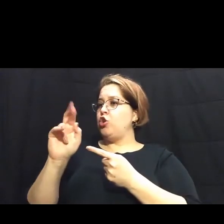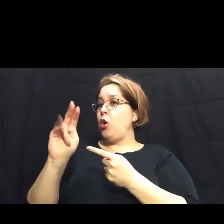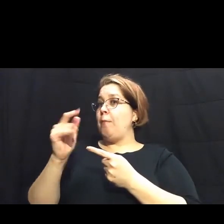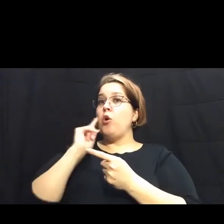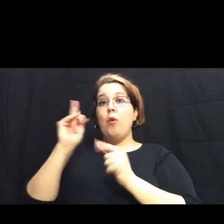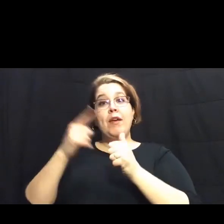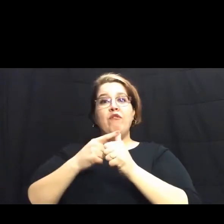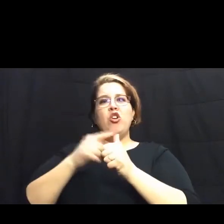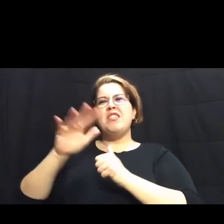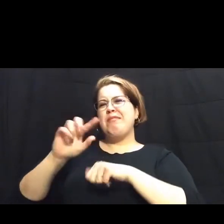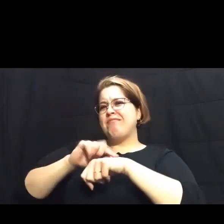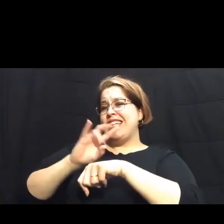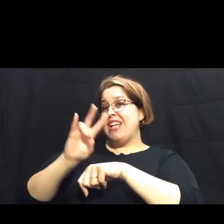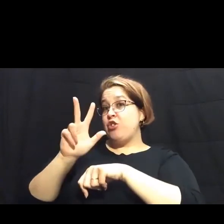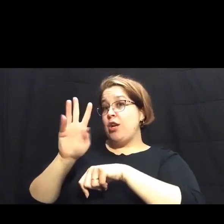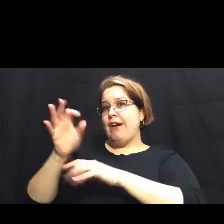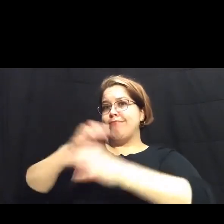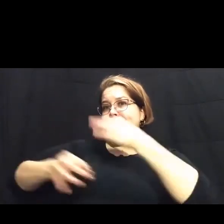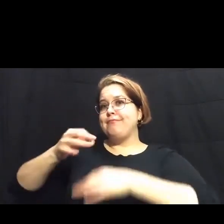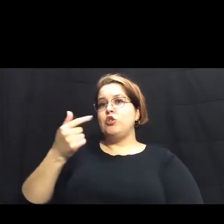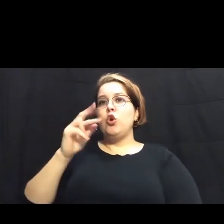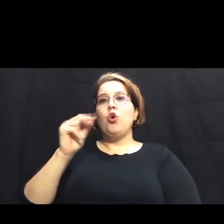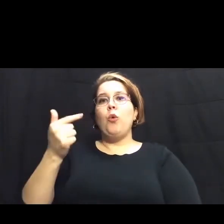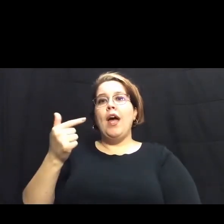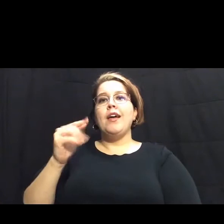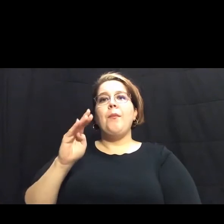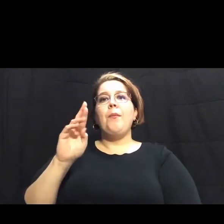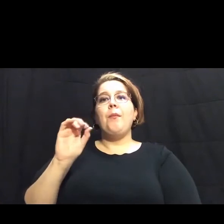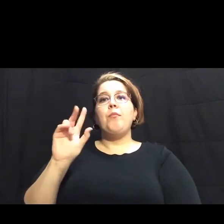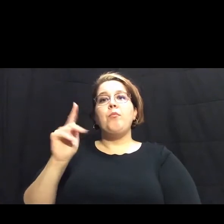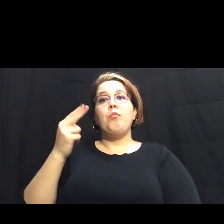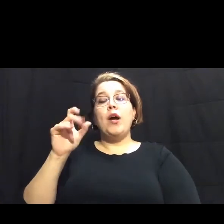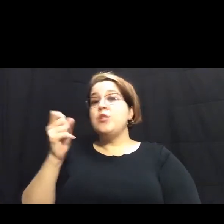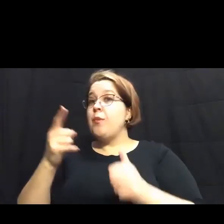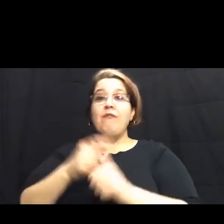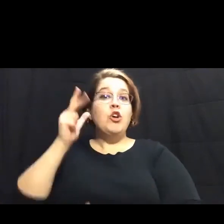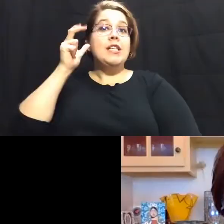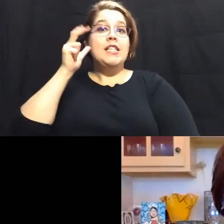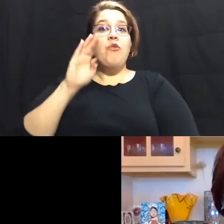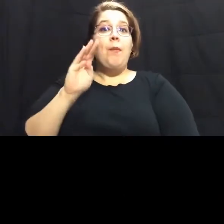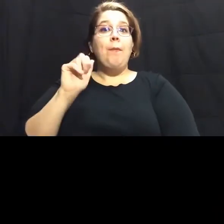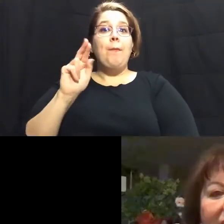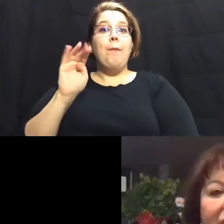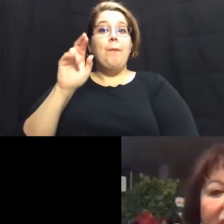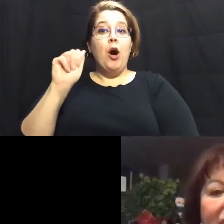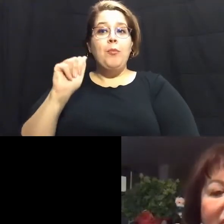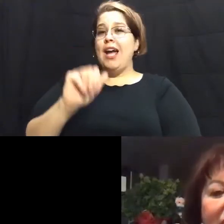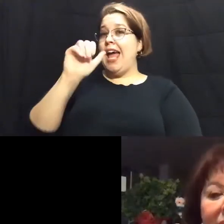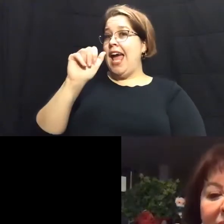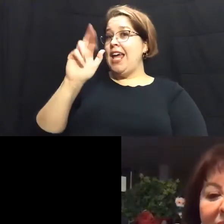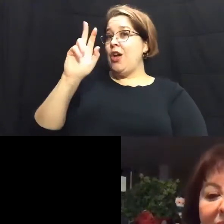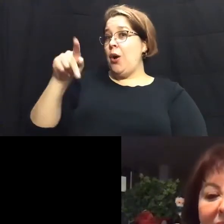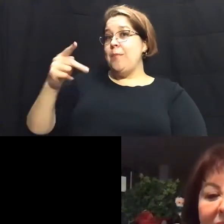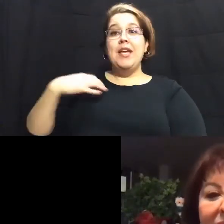735 Greg Brockhouse will take the virtual stage. But first, let's hear from Barbara Aguirre, an AARP volunteer